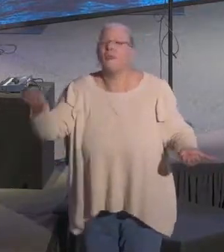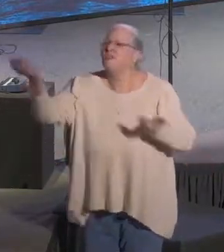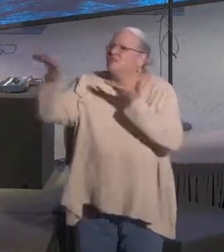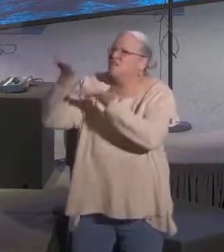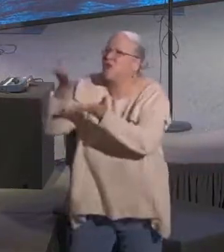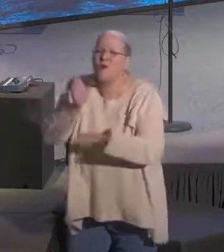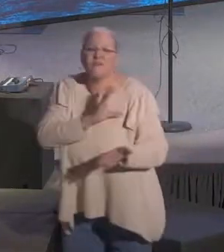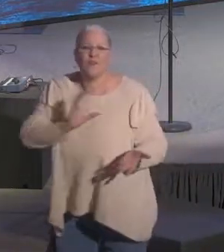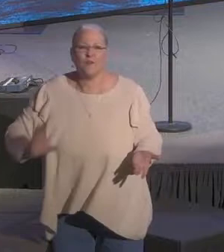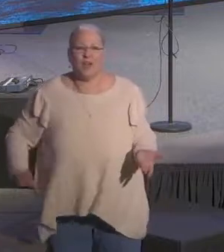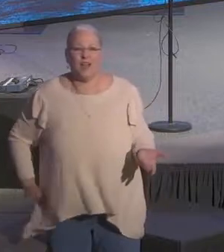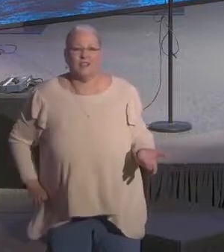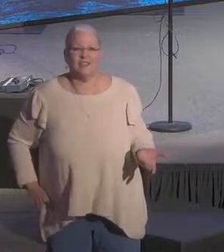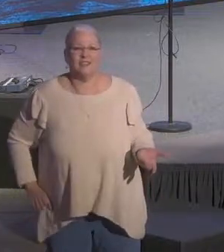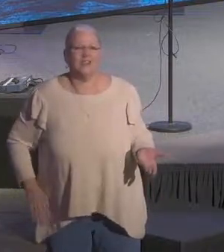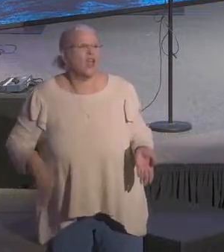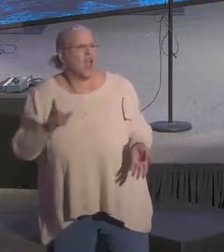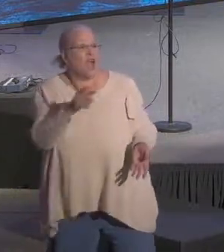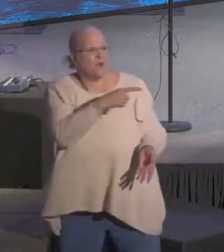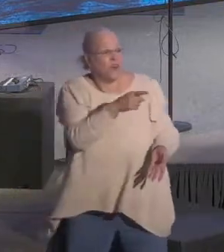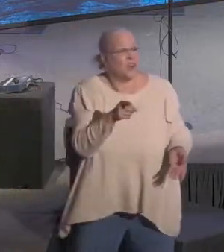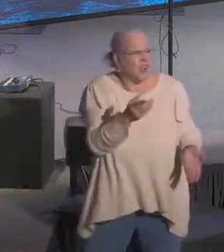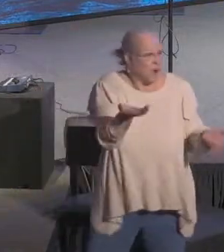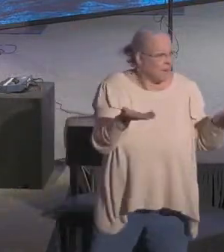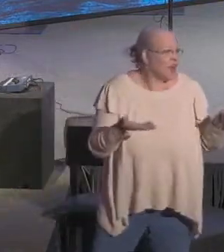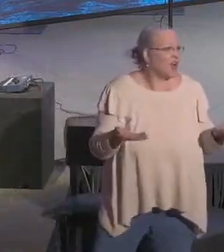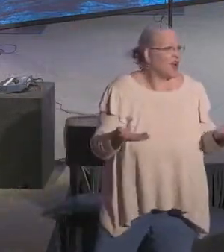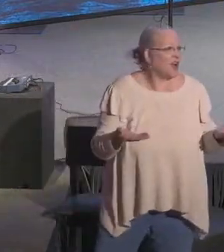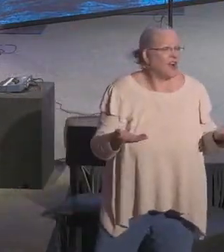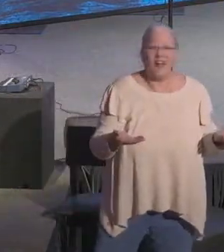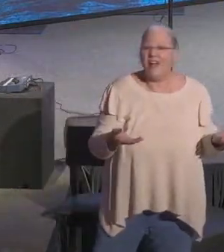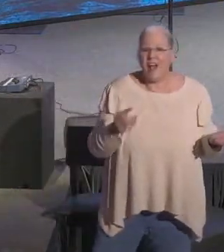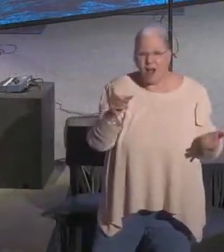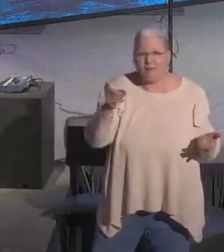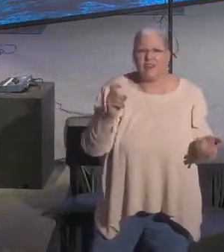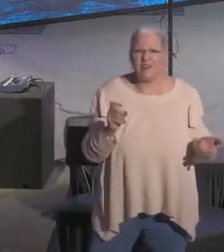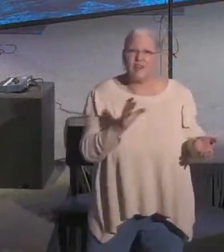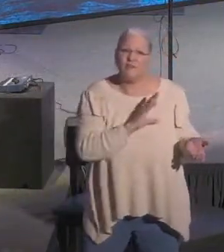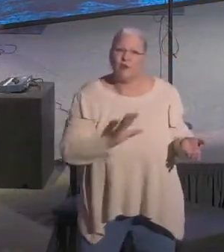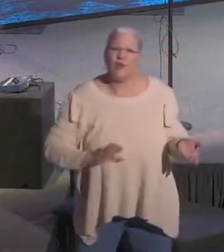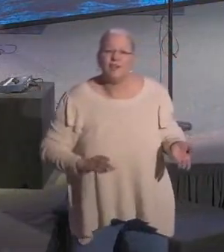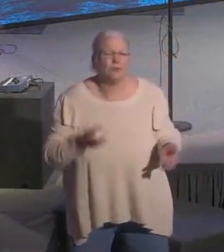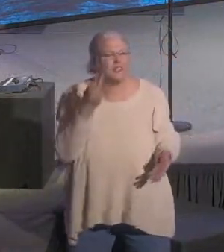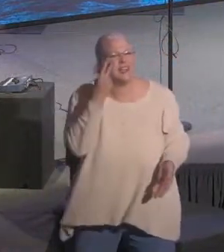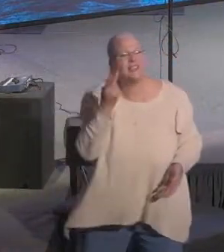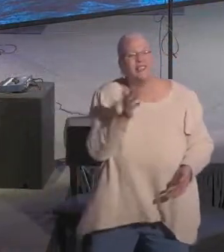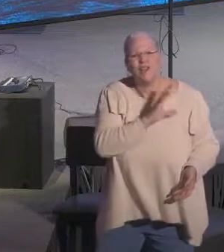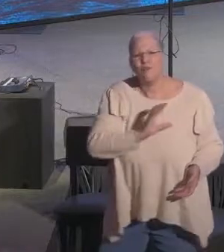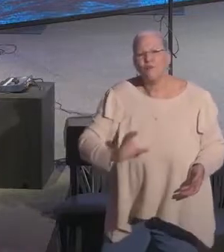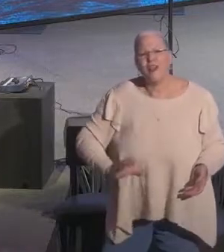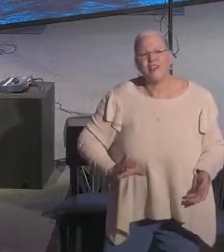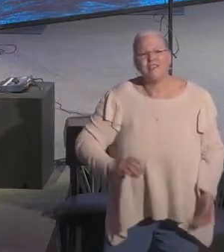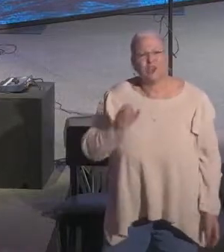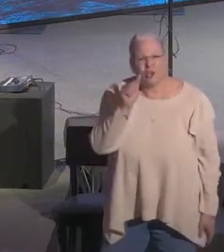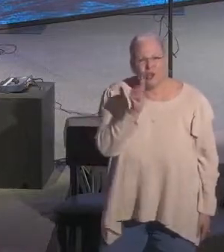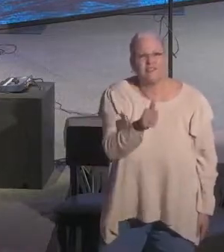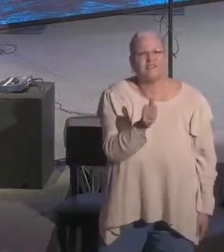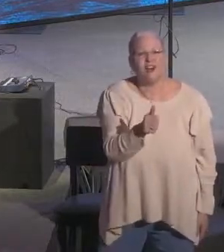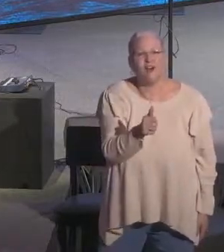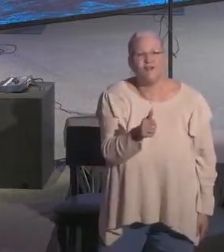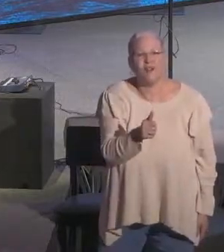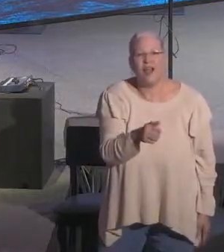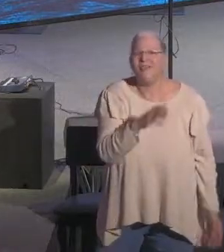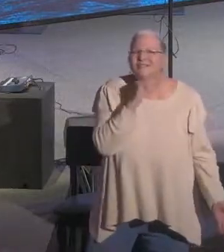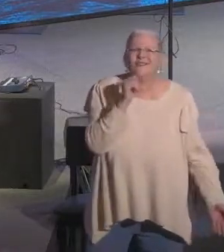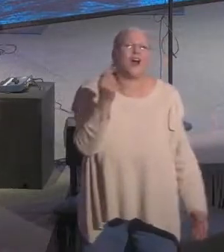Serving Christ. And listen, when you come in here, I want to give you Christ, but listen, you need to seek Christ for yourself. I mean, it can't just be for